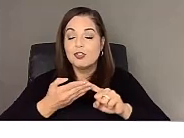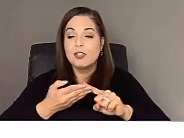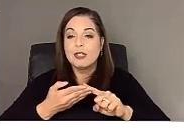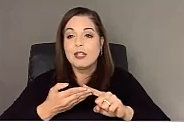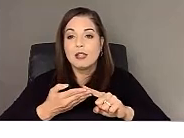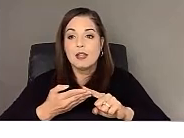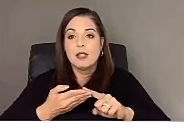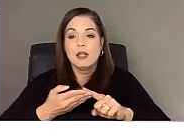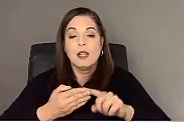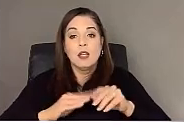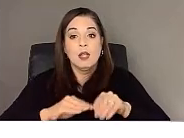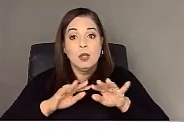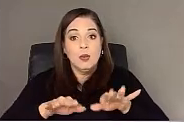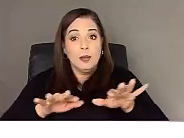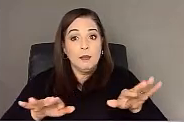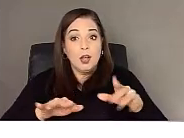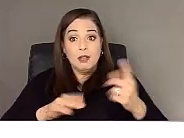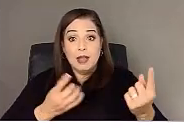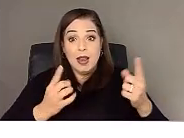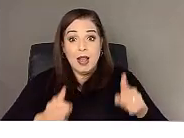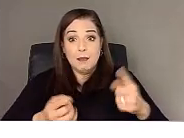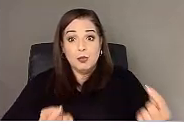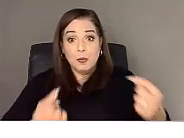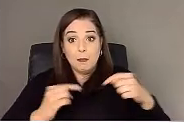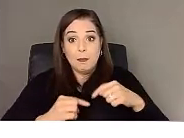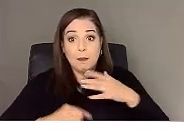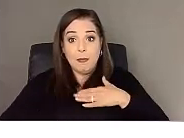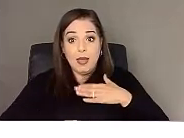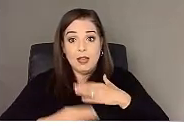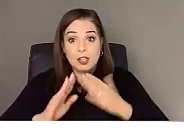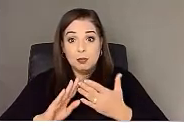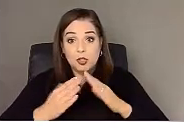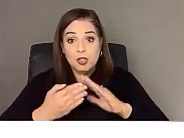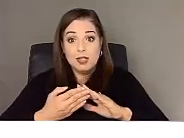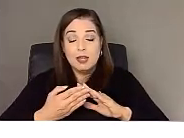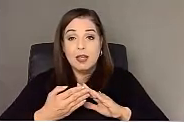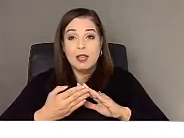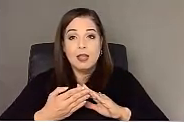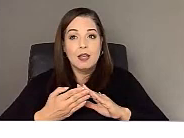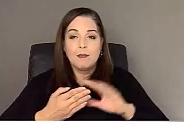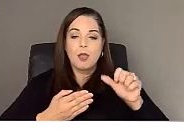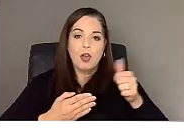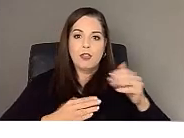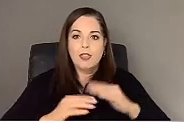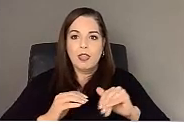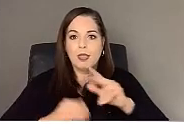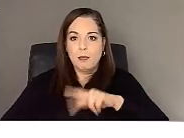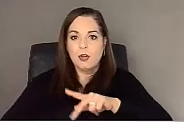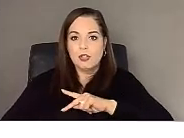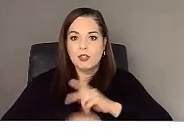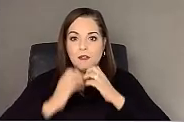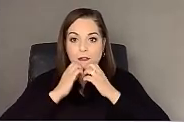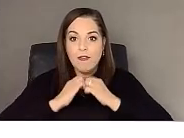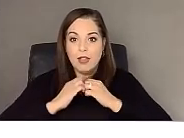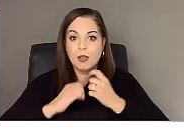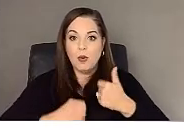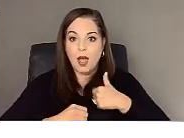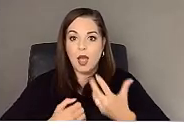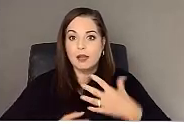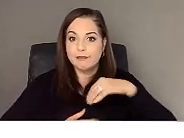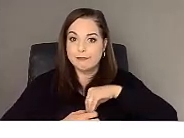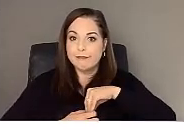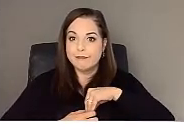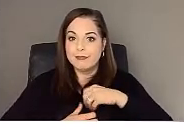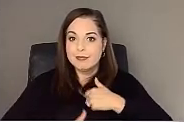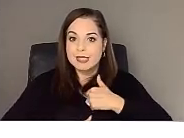the ripple effects that came back to my community, you know, besides the personal value that I took from it and professional value, the ripple effects